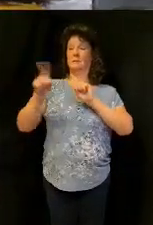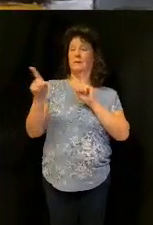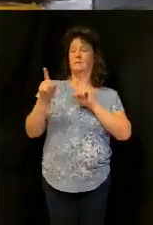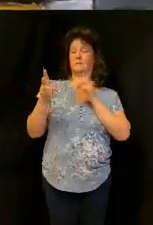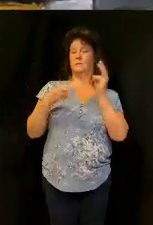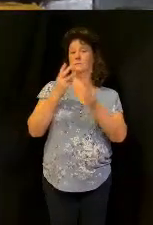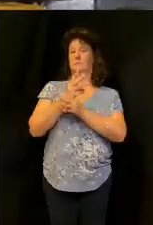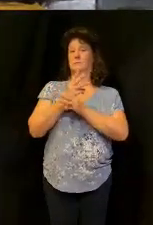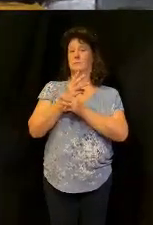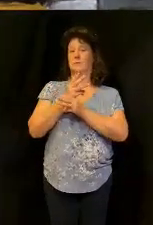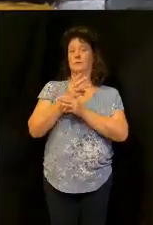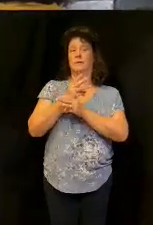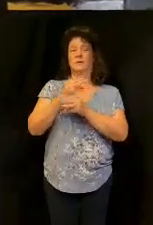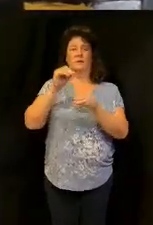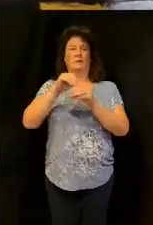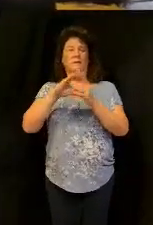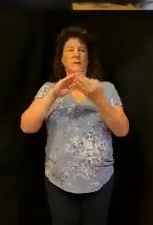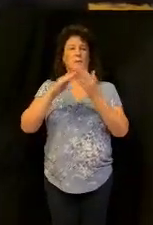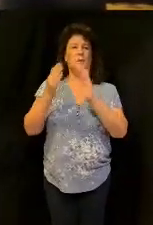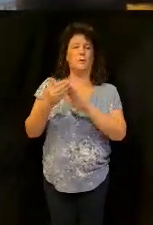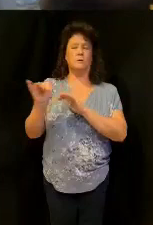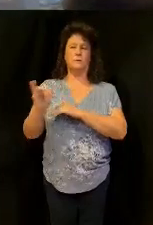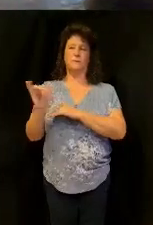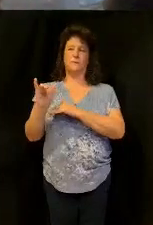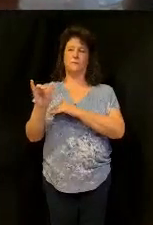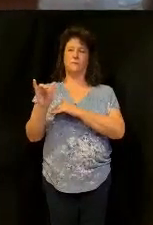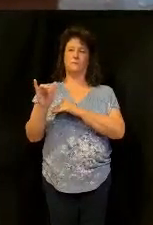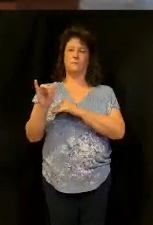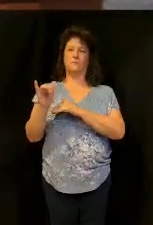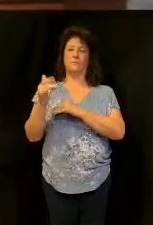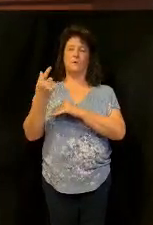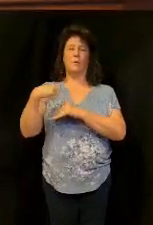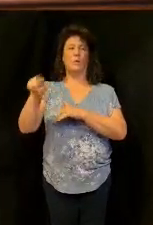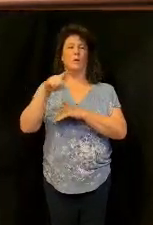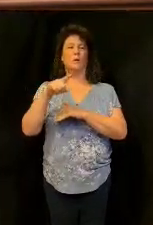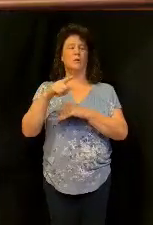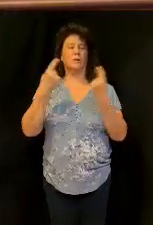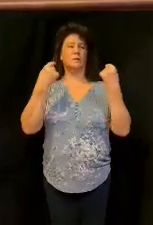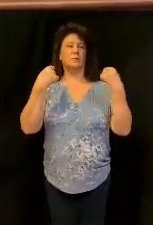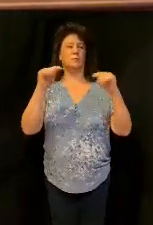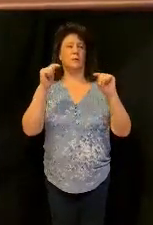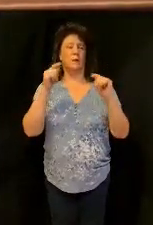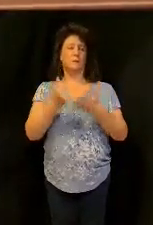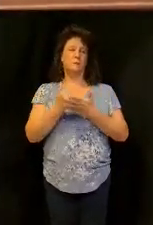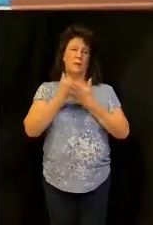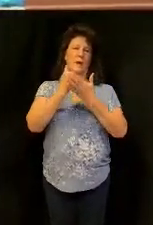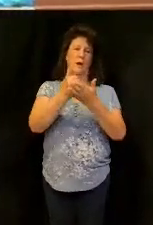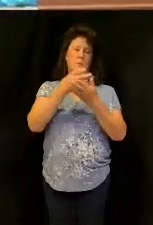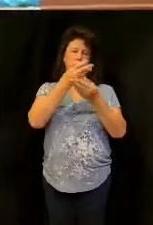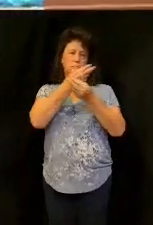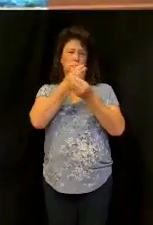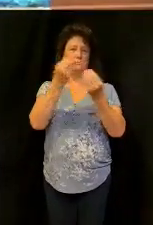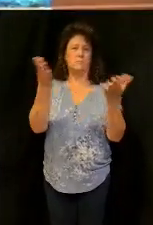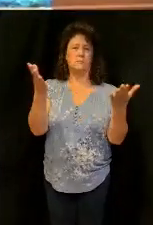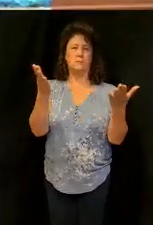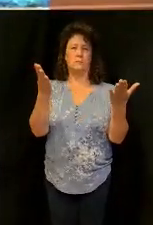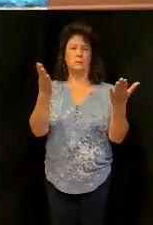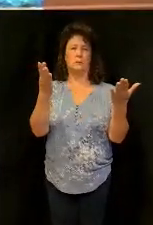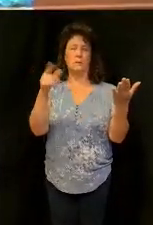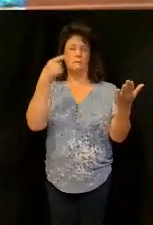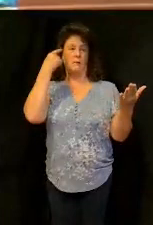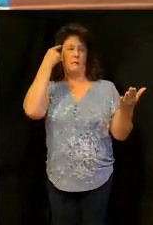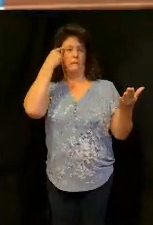That's what we, and that's what this is all about. And we're trying to facilitate that. We've got to consider our ways.